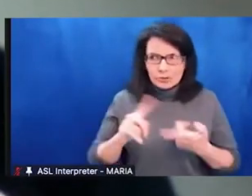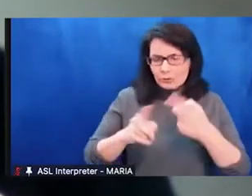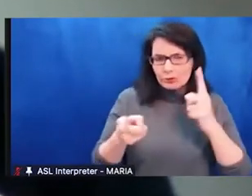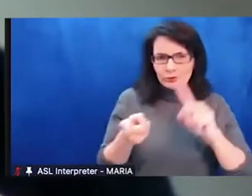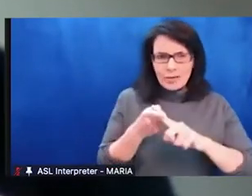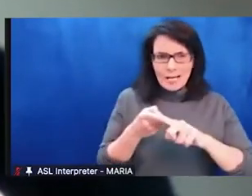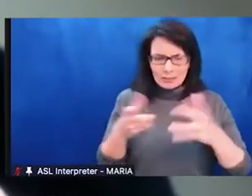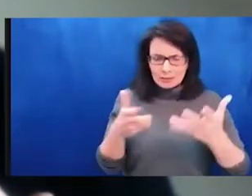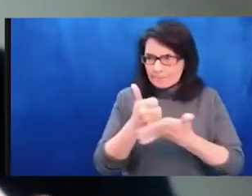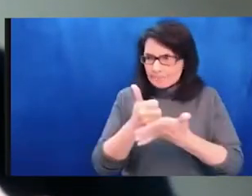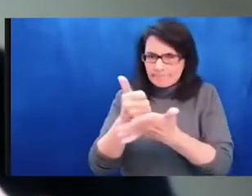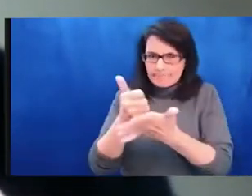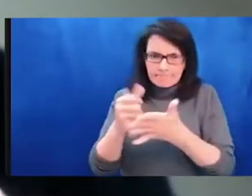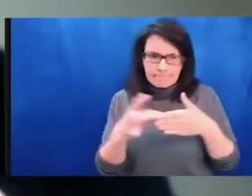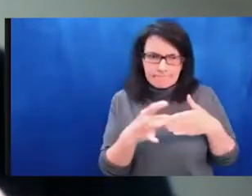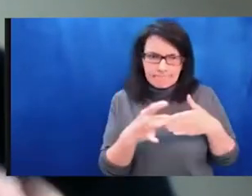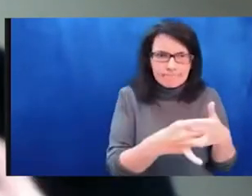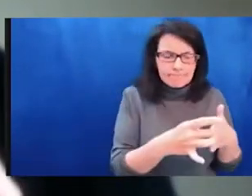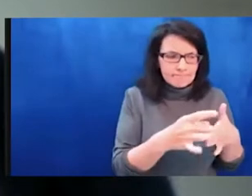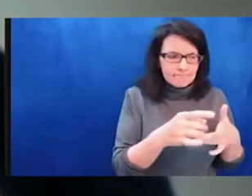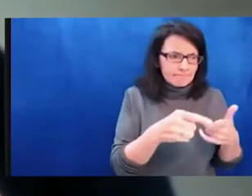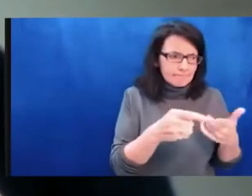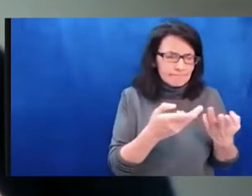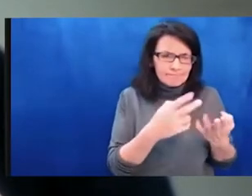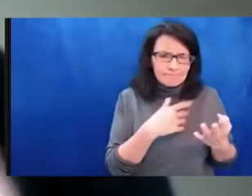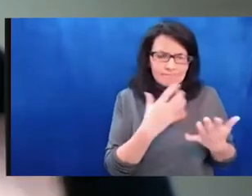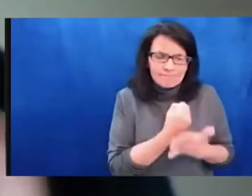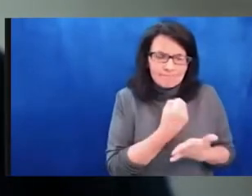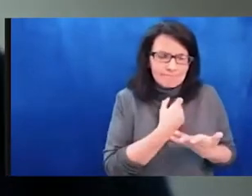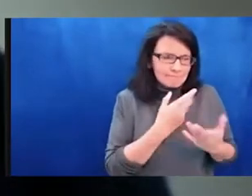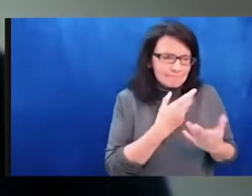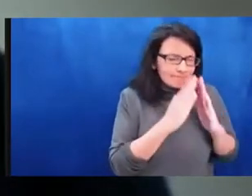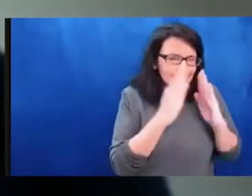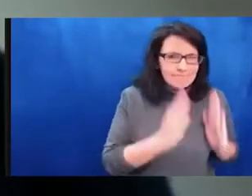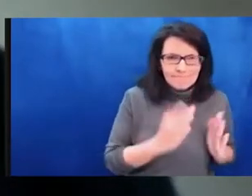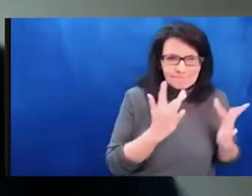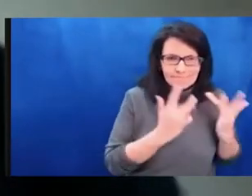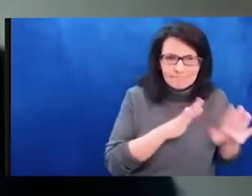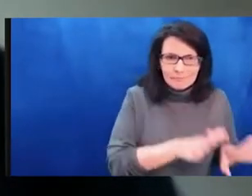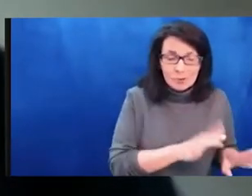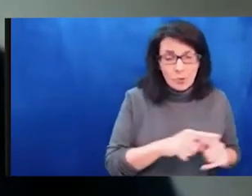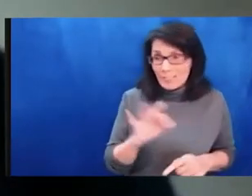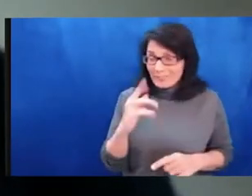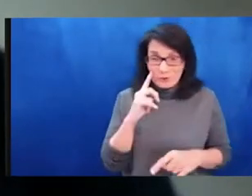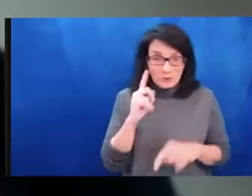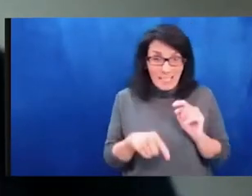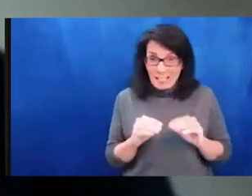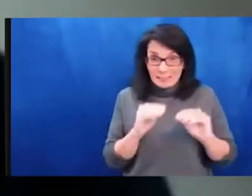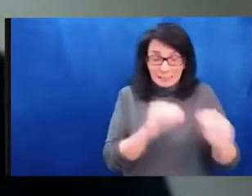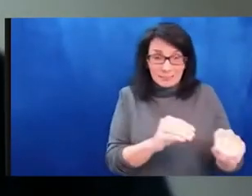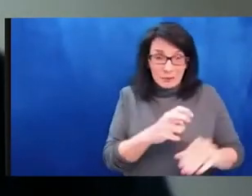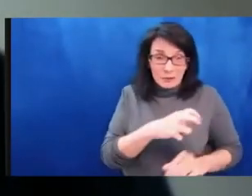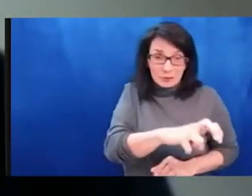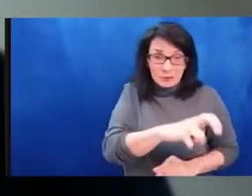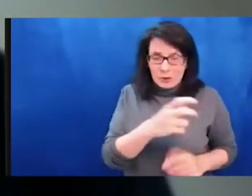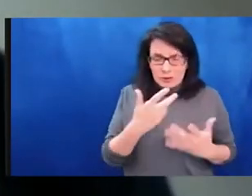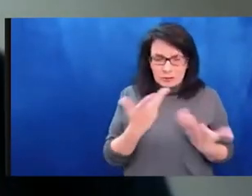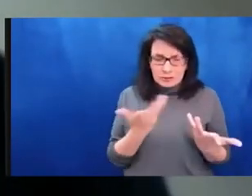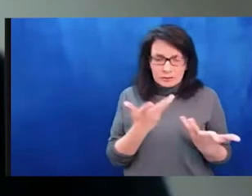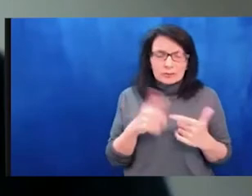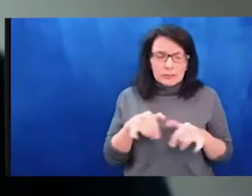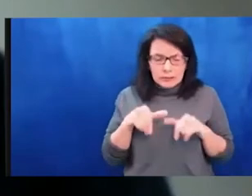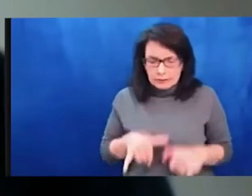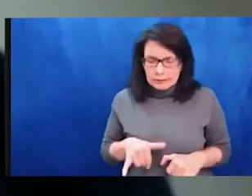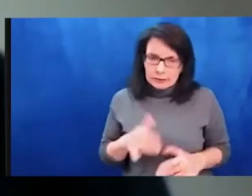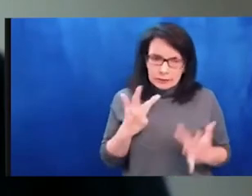Ukrainians to defend their territory in a military way, to protect each other, our